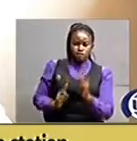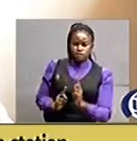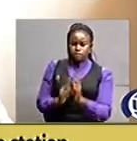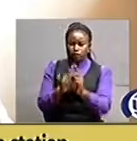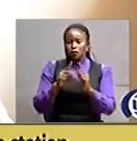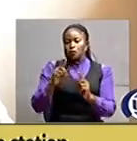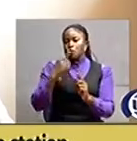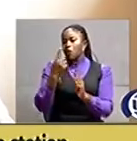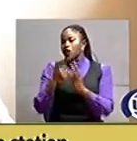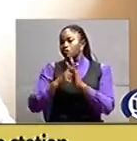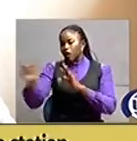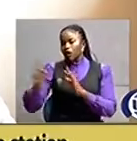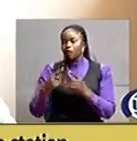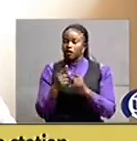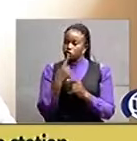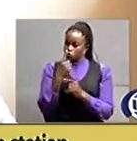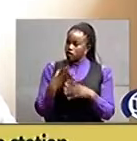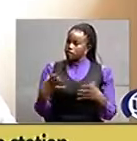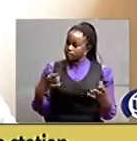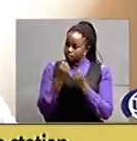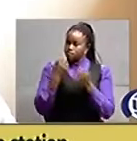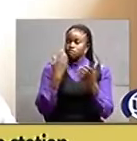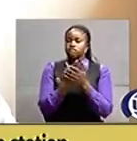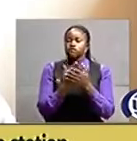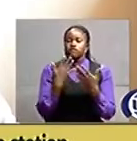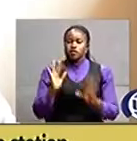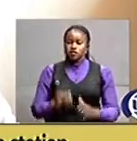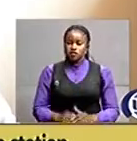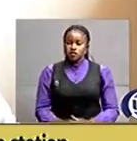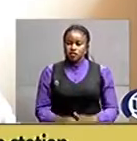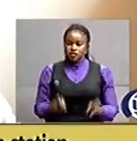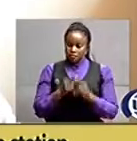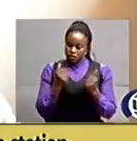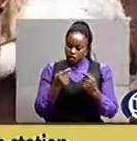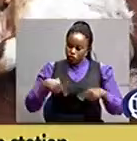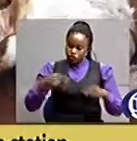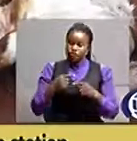and what he said one is in our custody